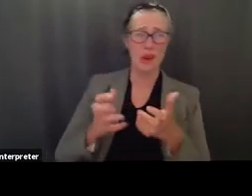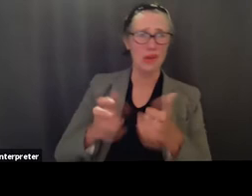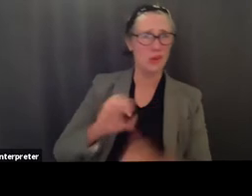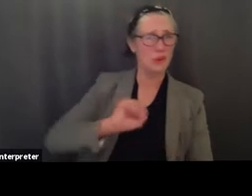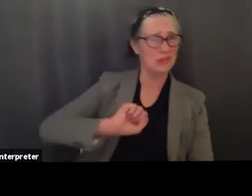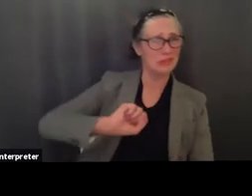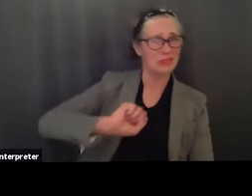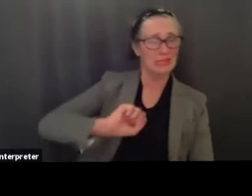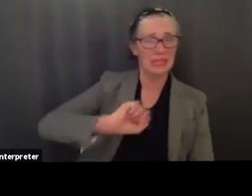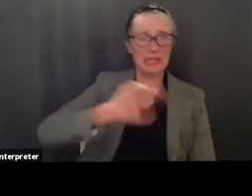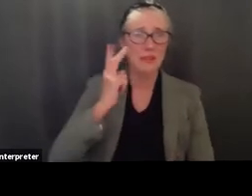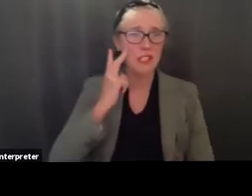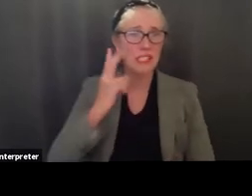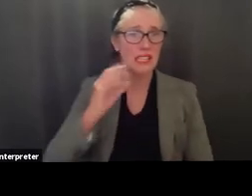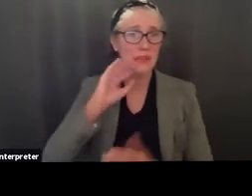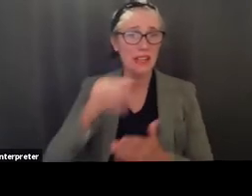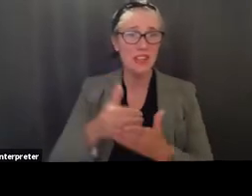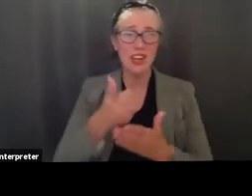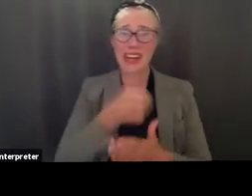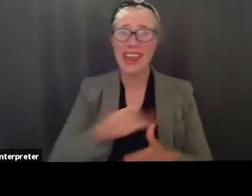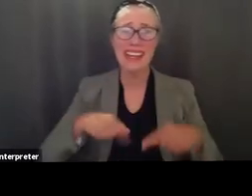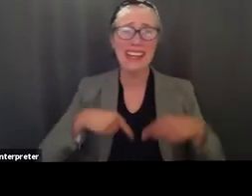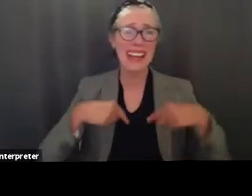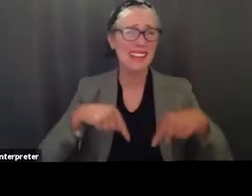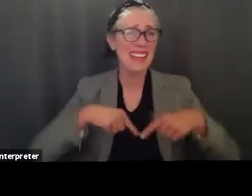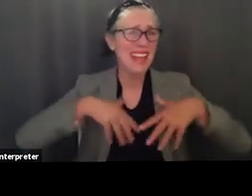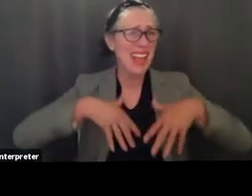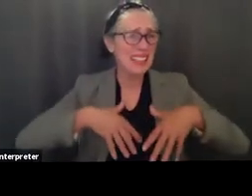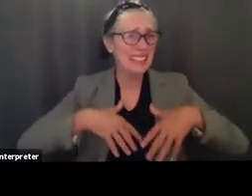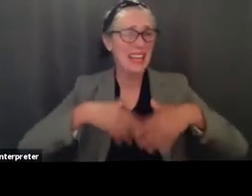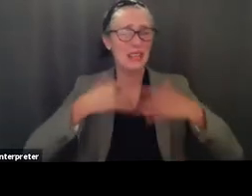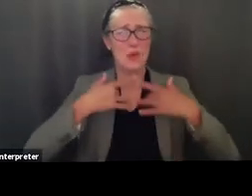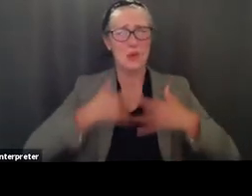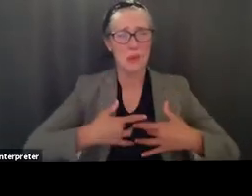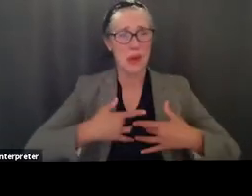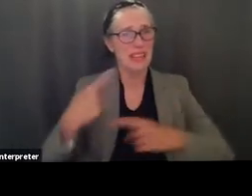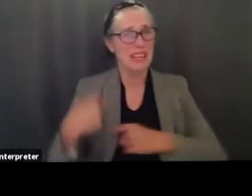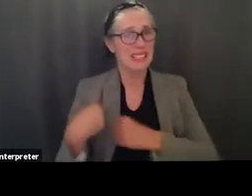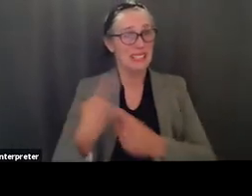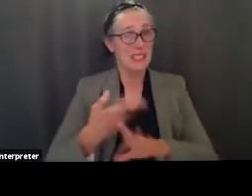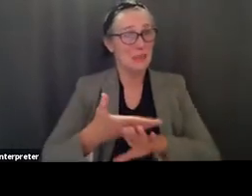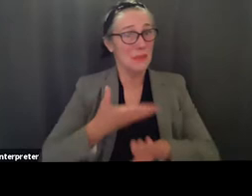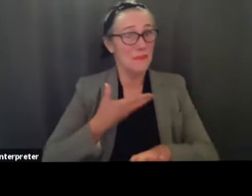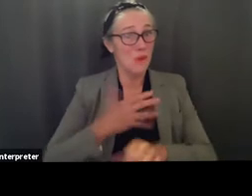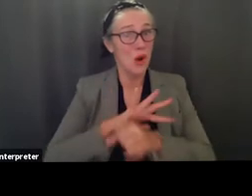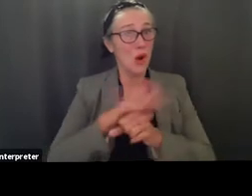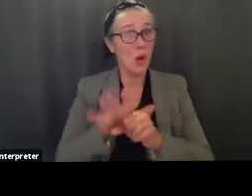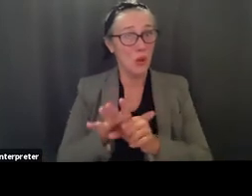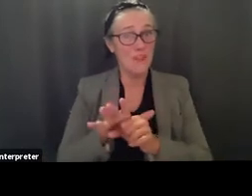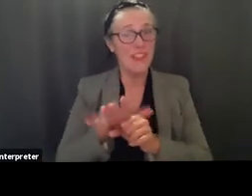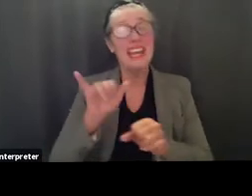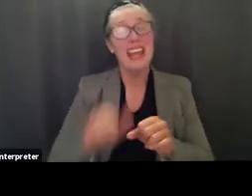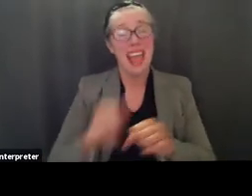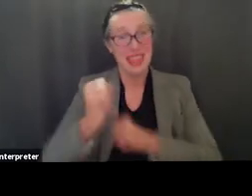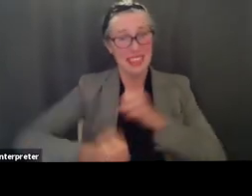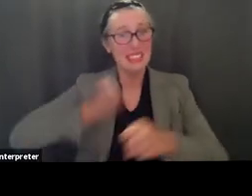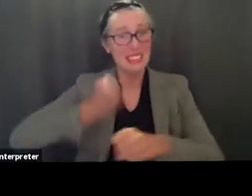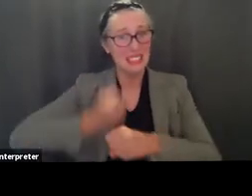seen my daughter experience any anxiety or depression since since before before this past school year